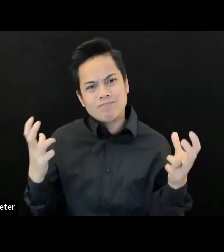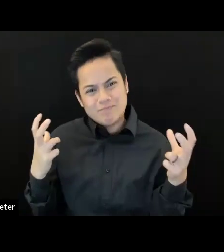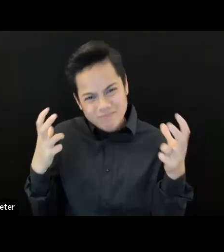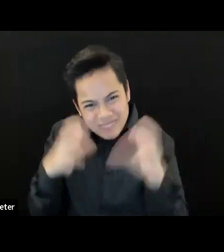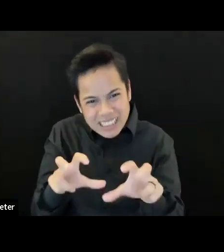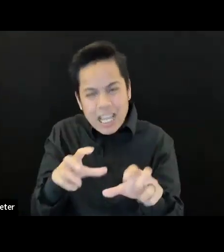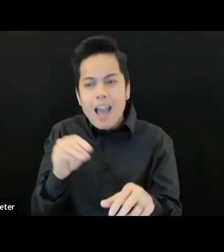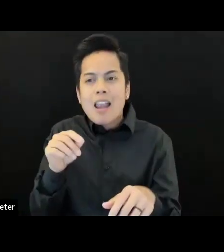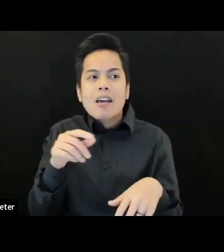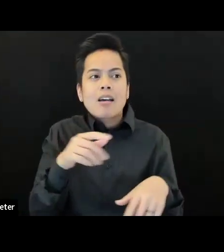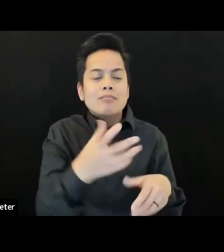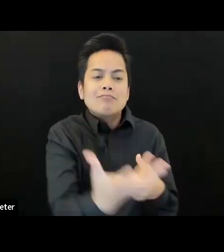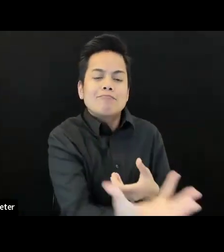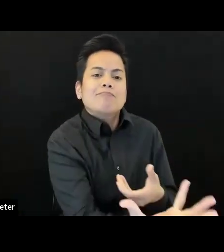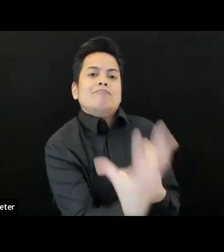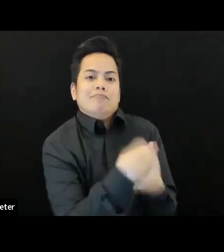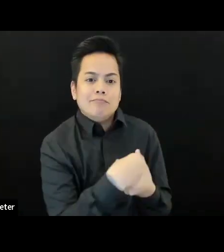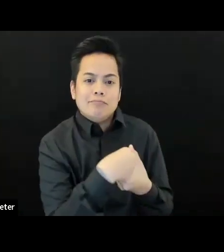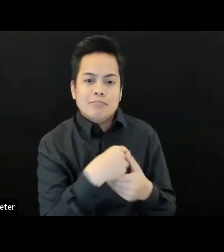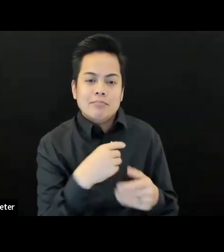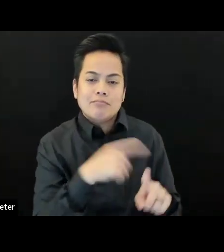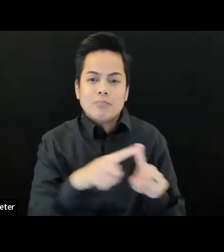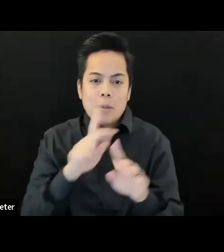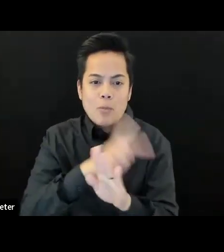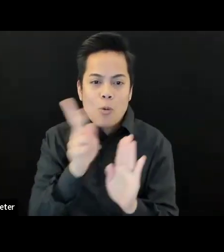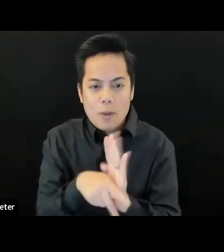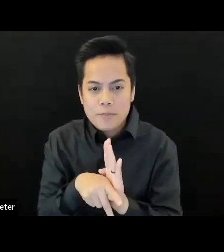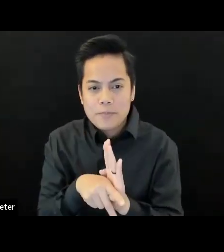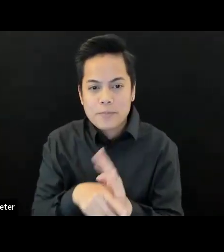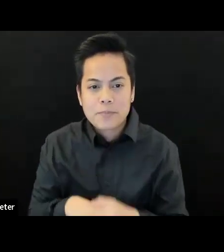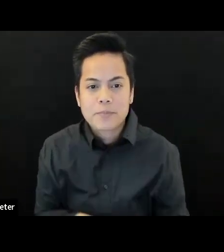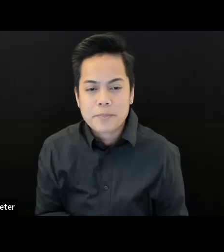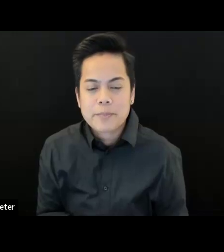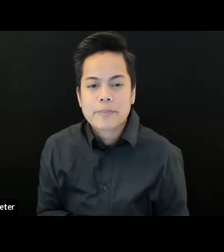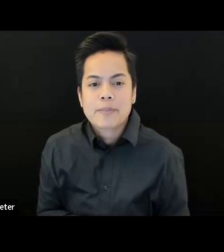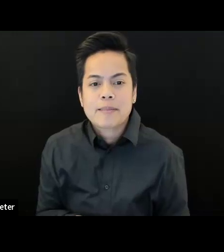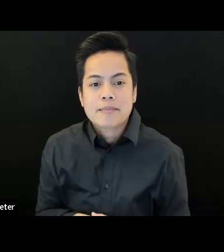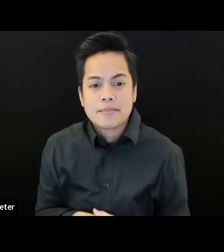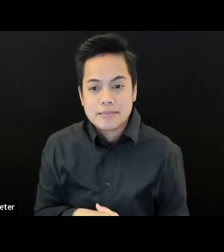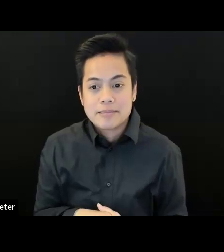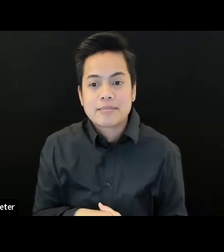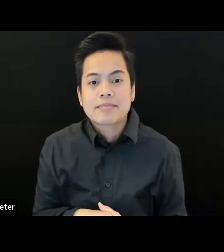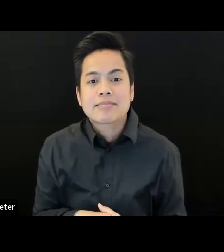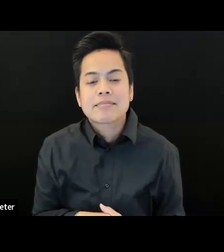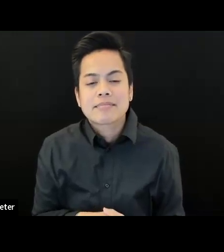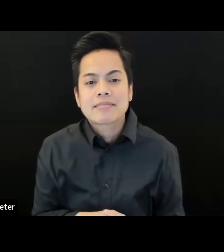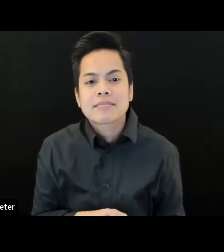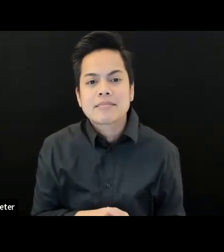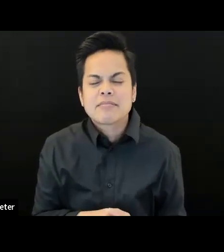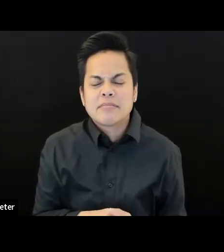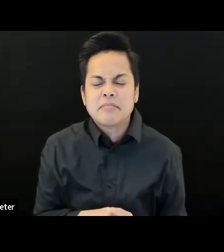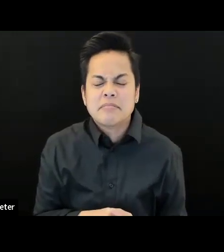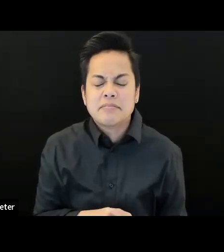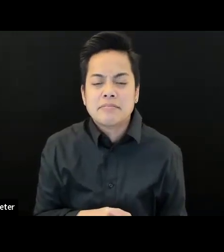image on this slide, which is from Alice, uh, Wong, Sandy Ho, and Mia Mingus. Their collaboration, access is